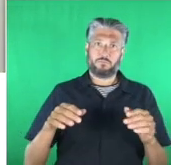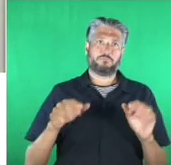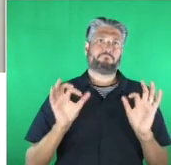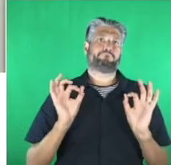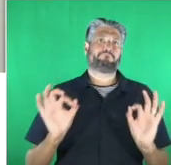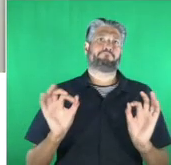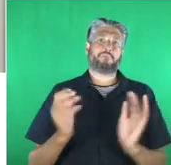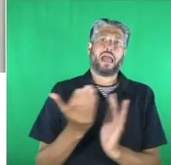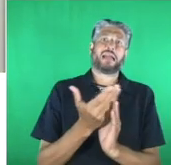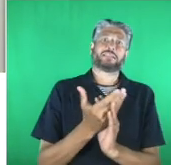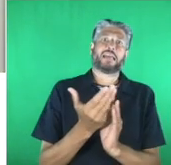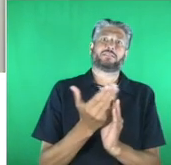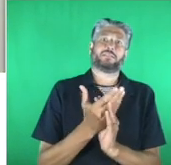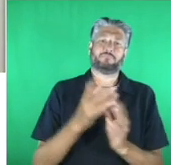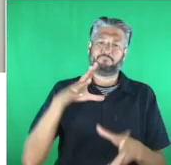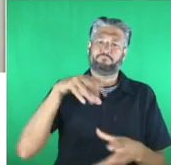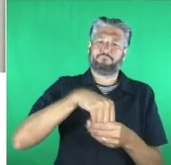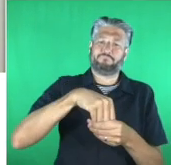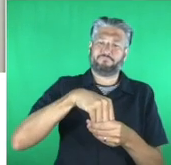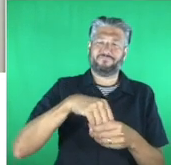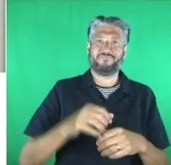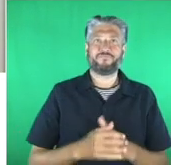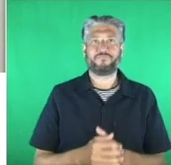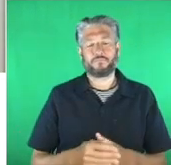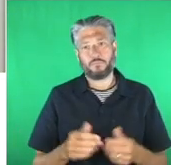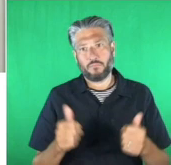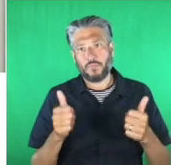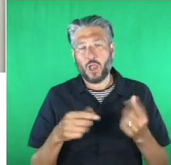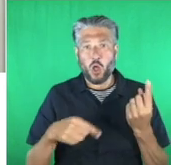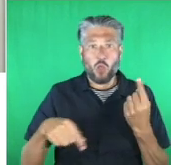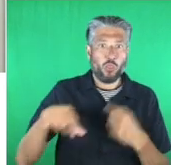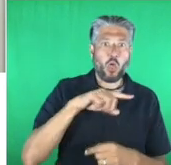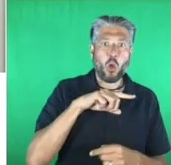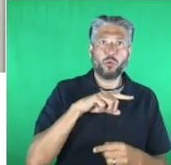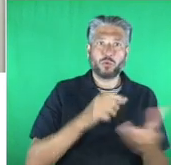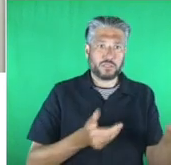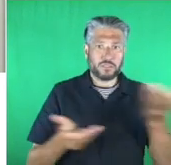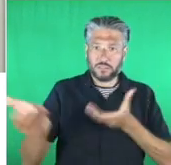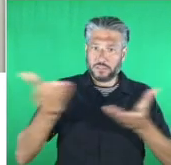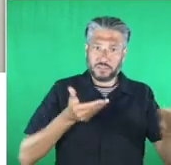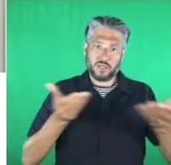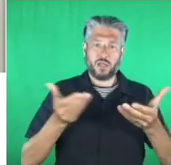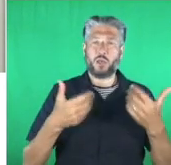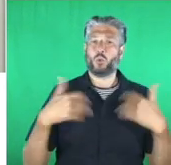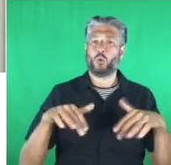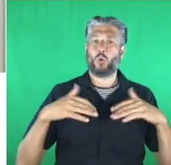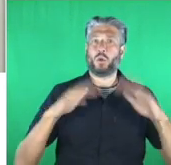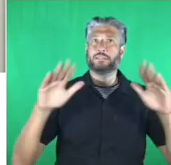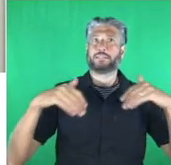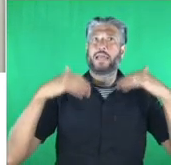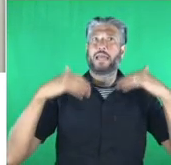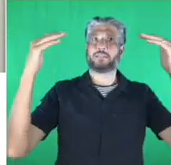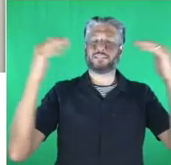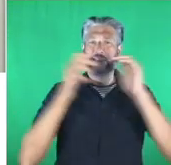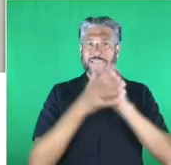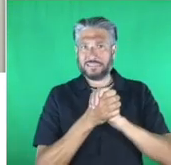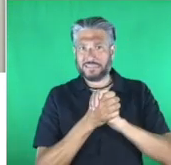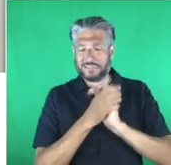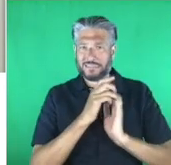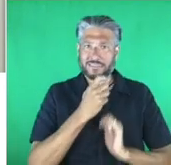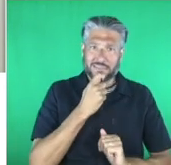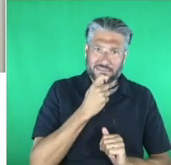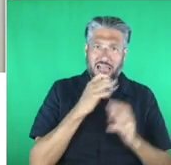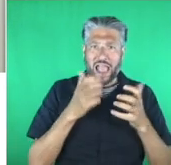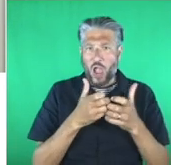the entries in this category were of a really high standard this year and there were some incredibly close scores with this in mind the